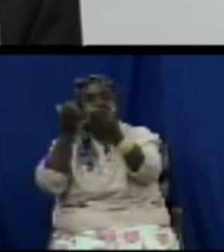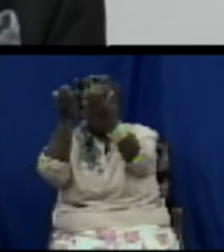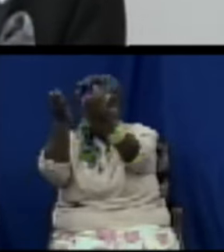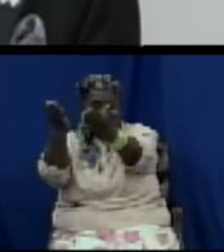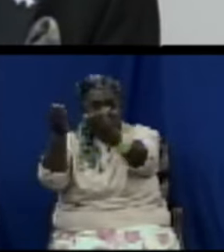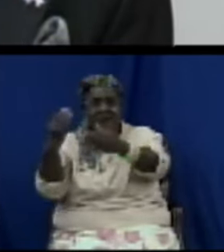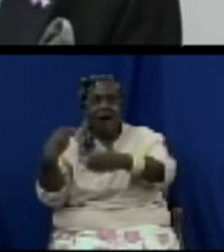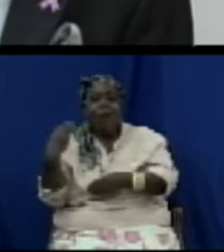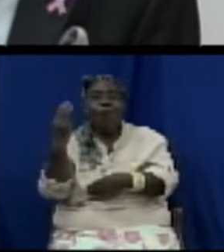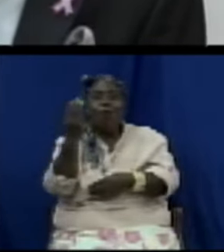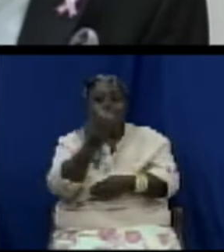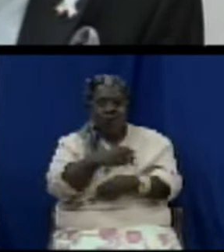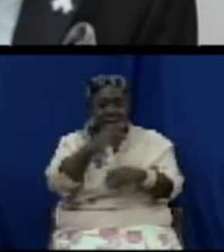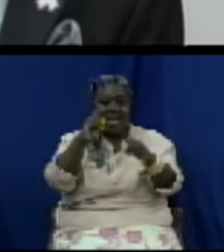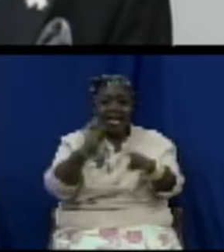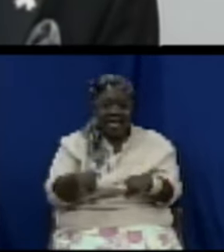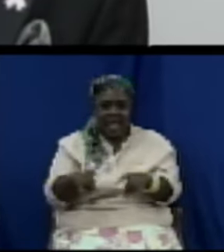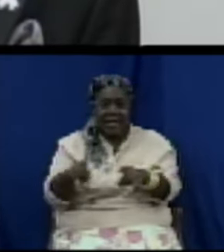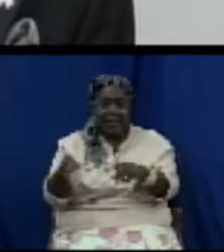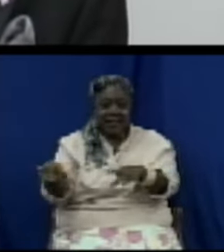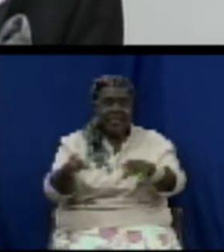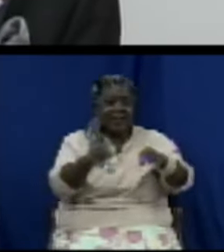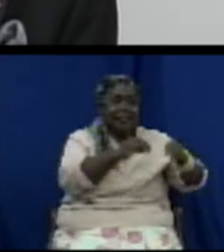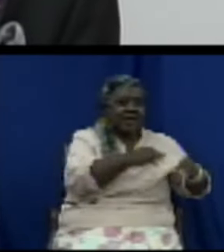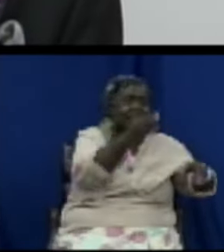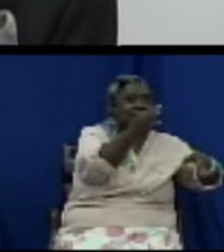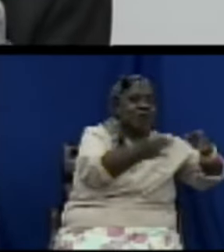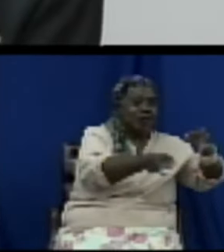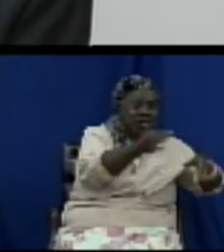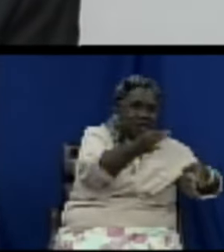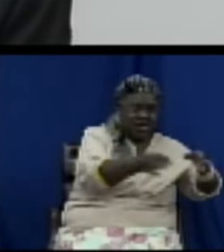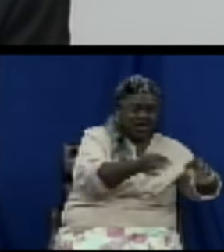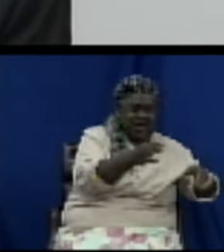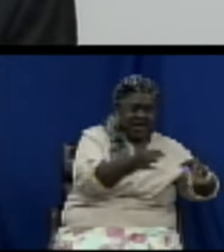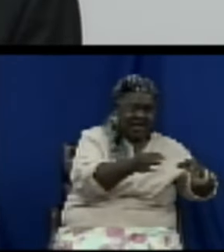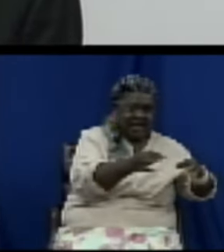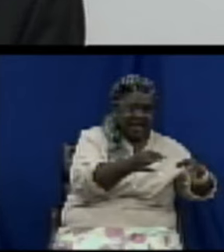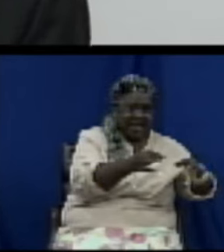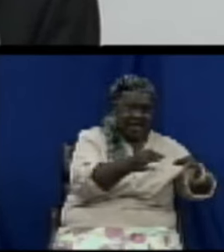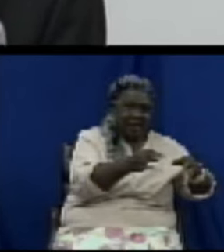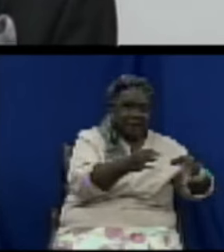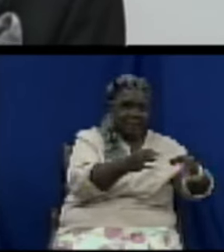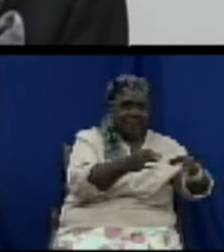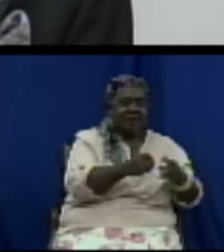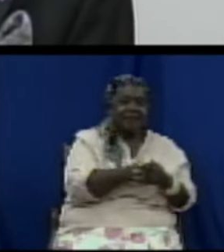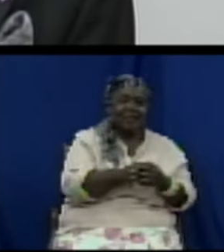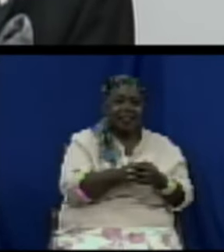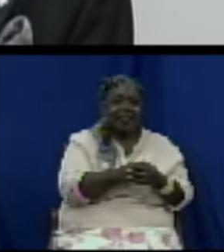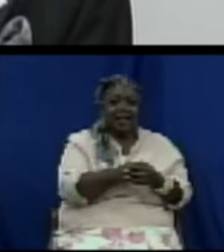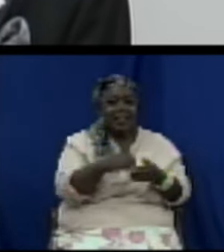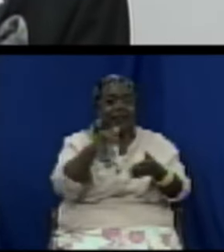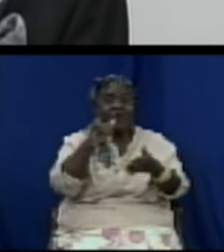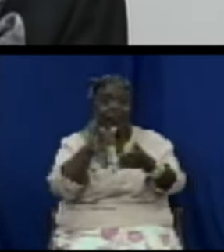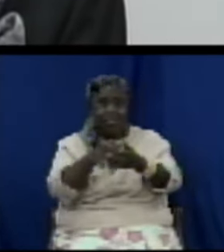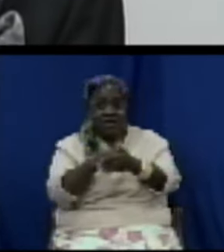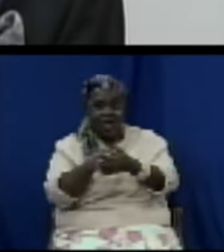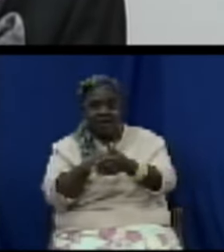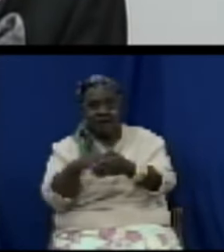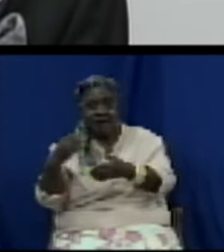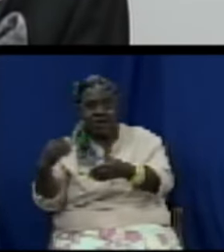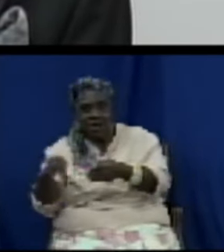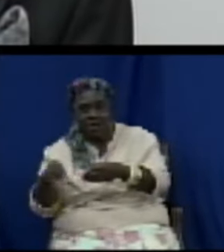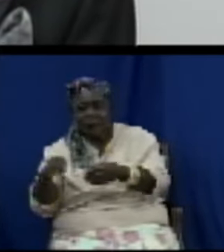and there continue to be a continuous blatant disregard for consumer protection